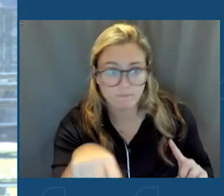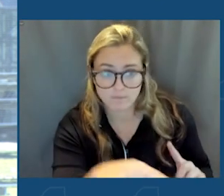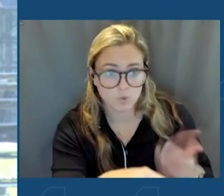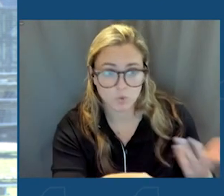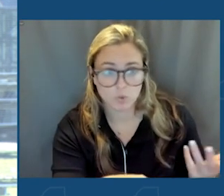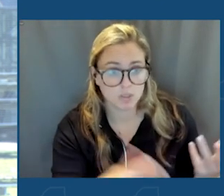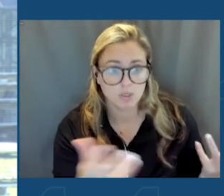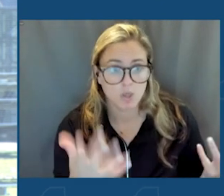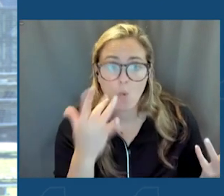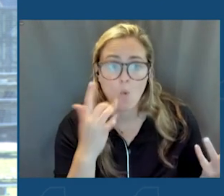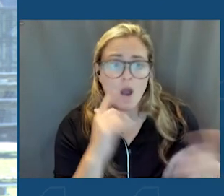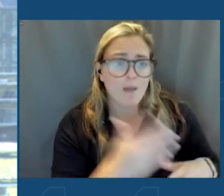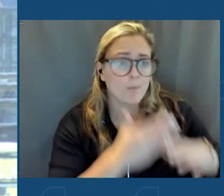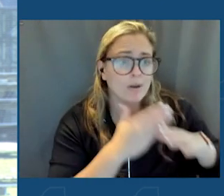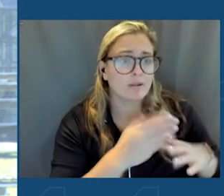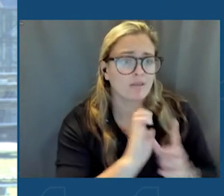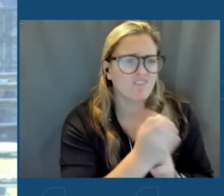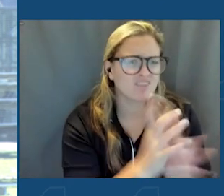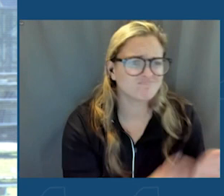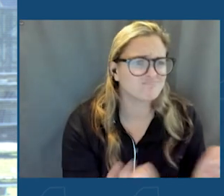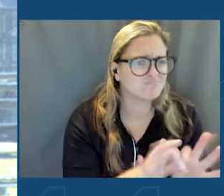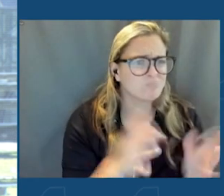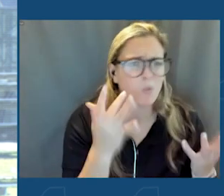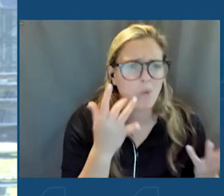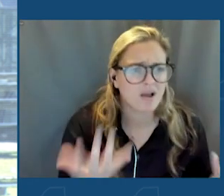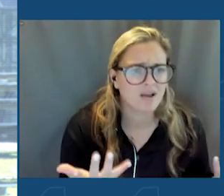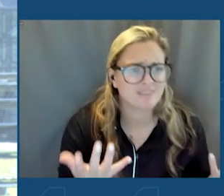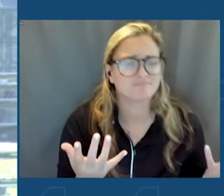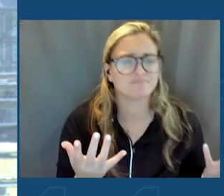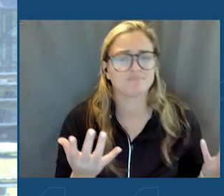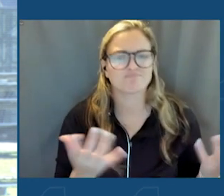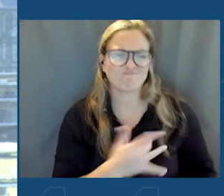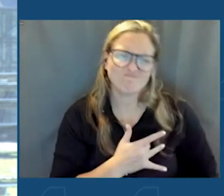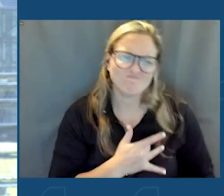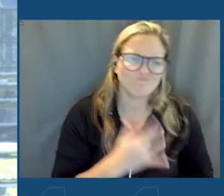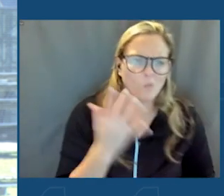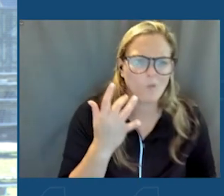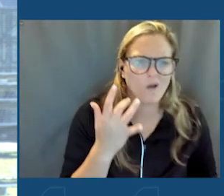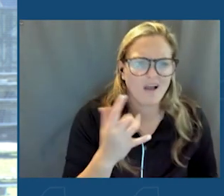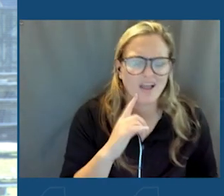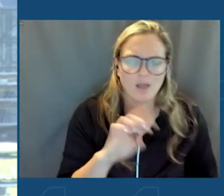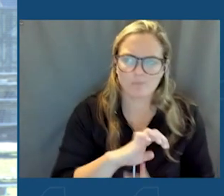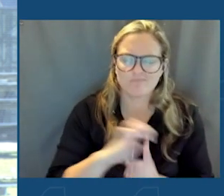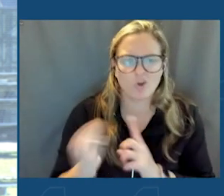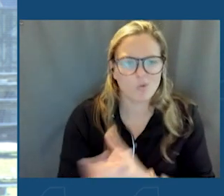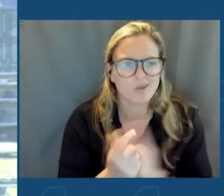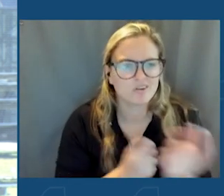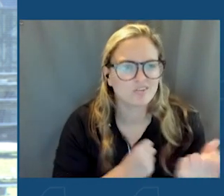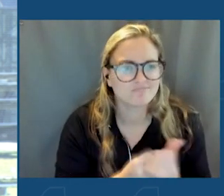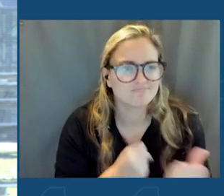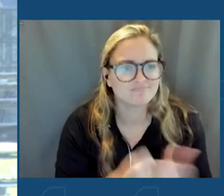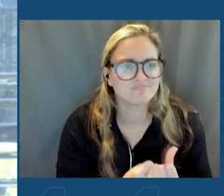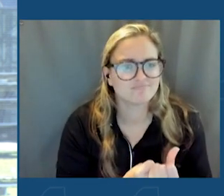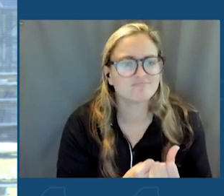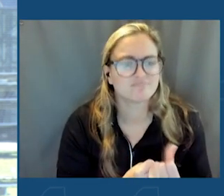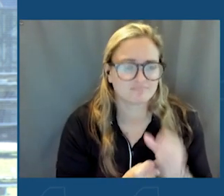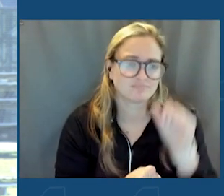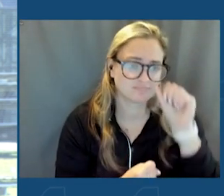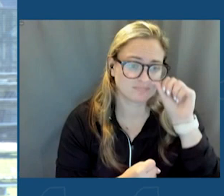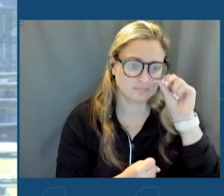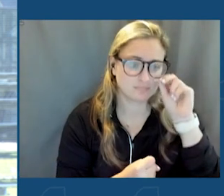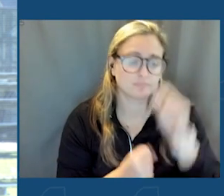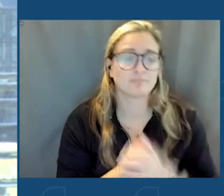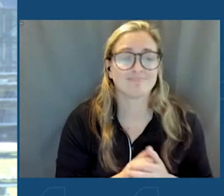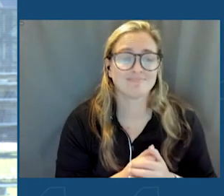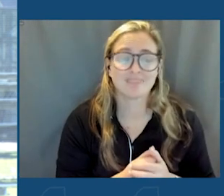protecting the environment is so important to me personally. Why I'm such an environmental activist myself. And you can